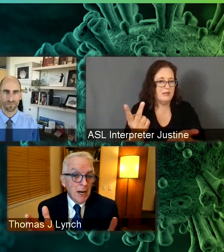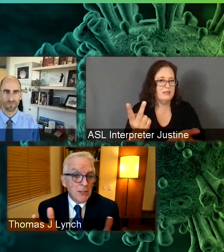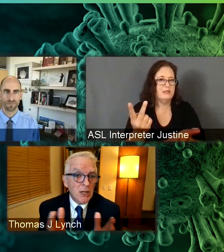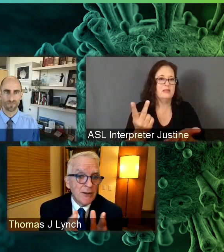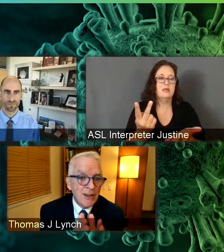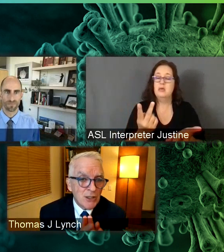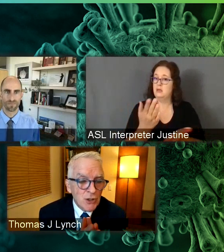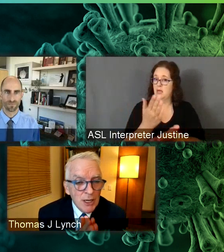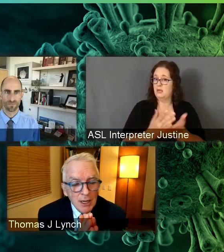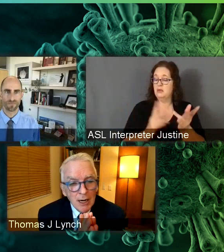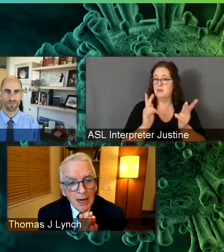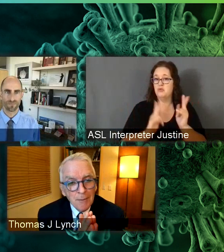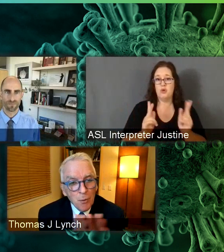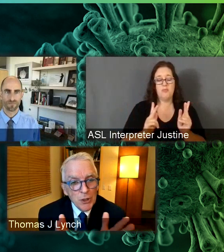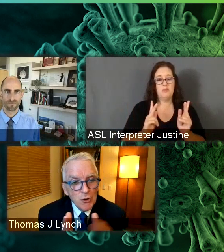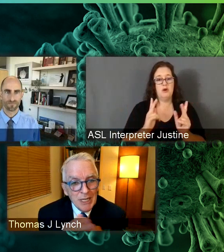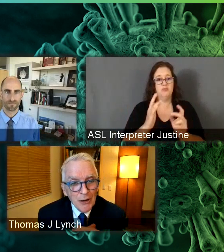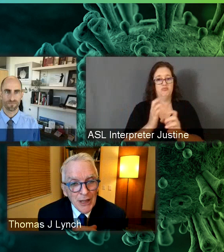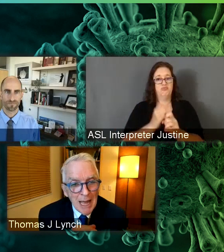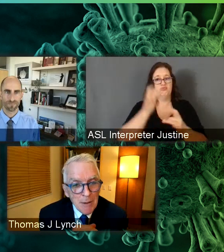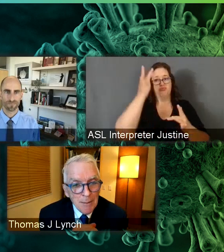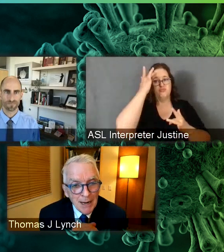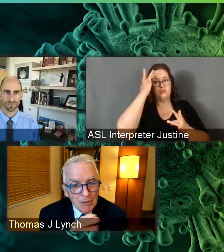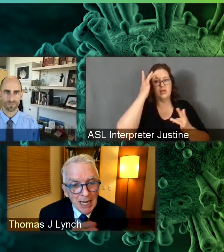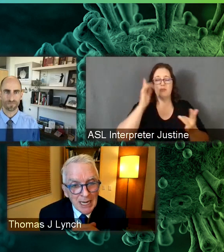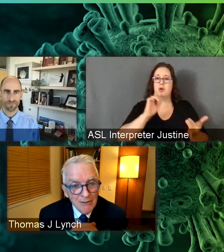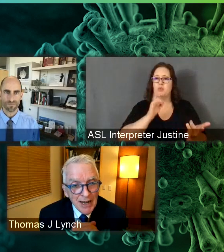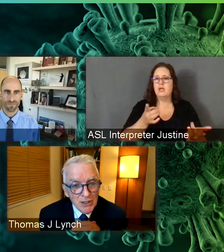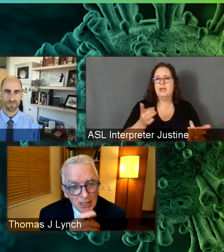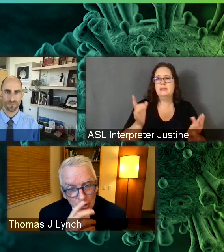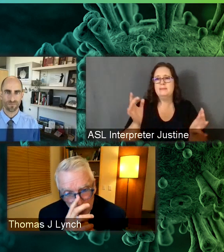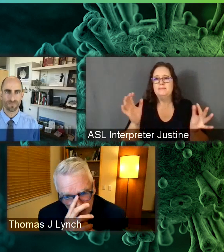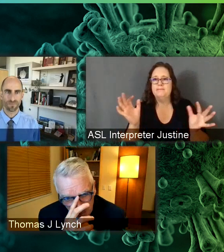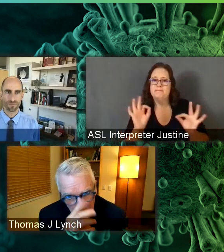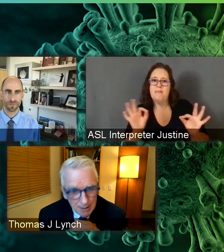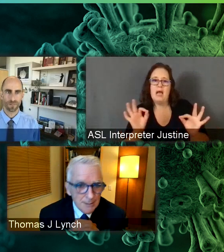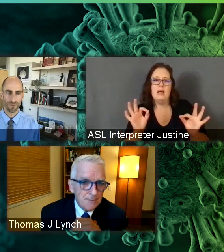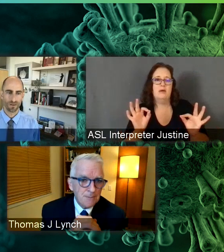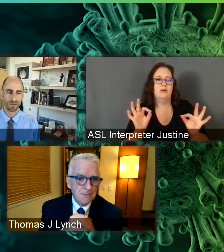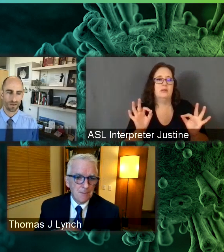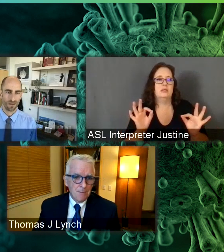relatively modest side effects? What do you tell them about getting a vaccination?